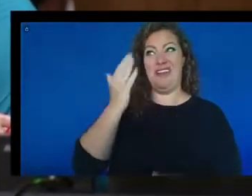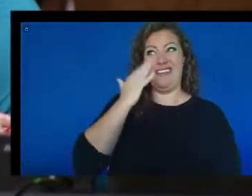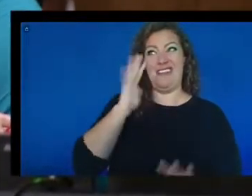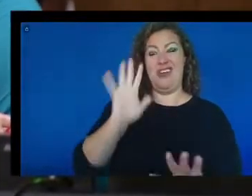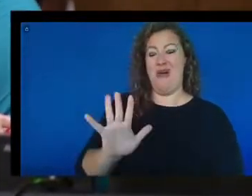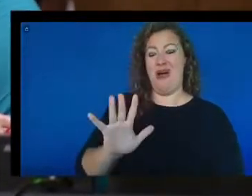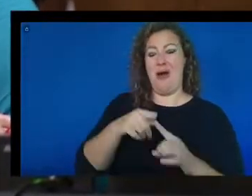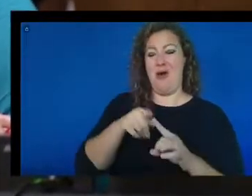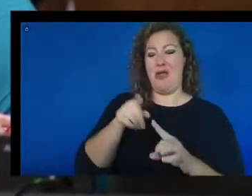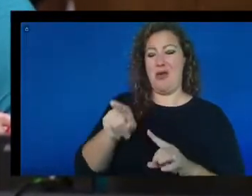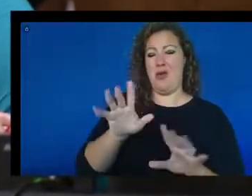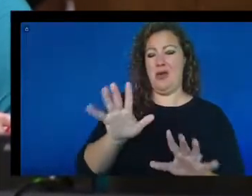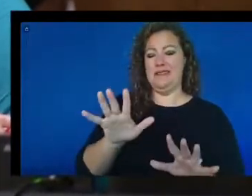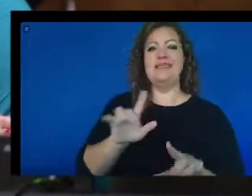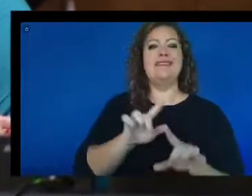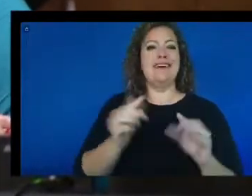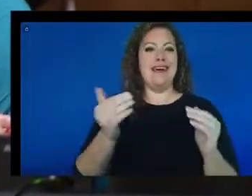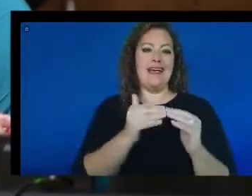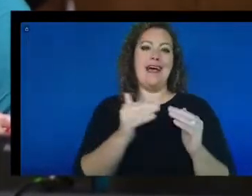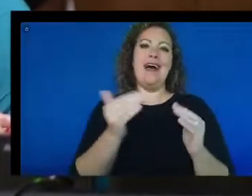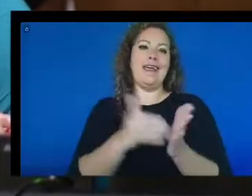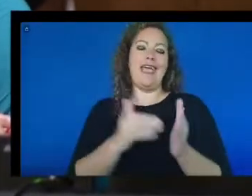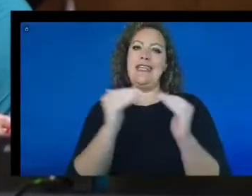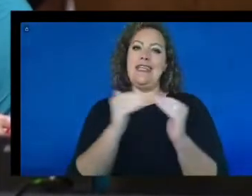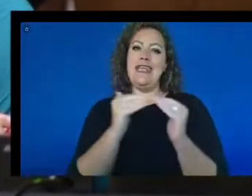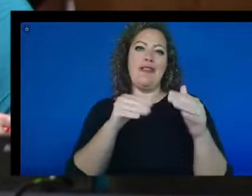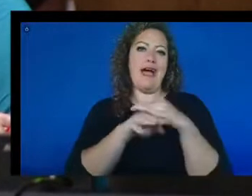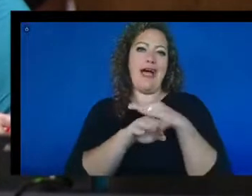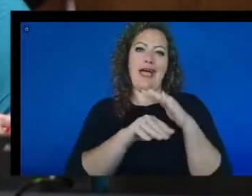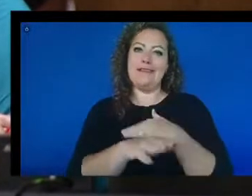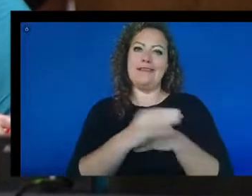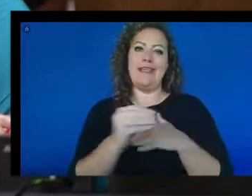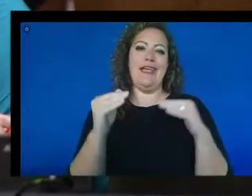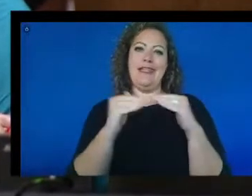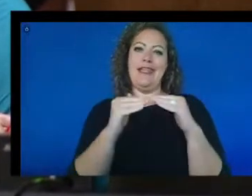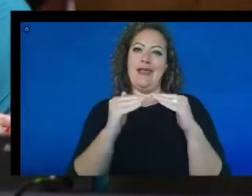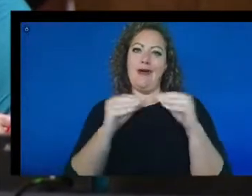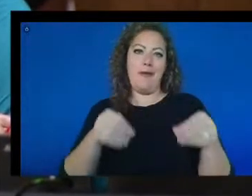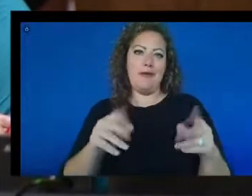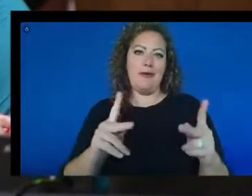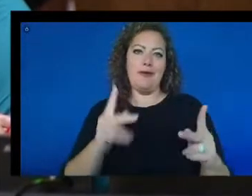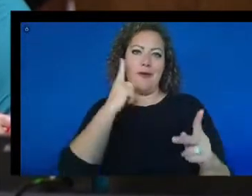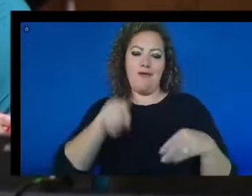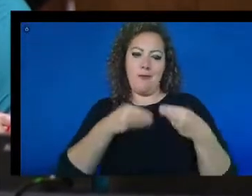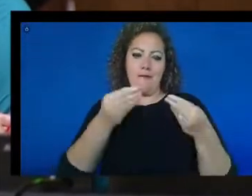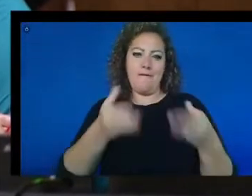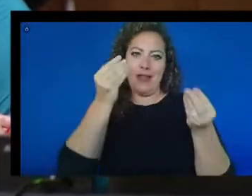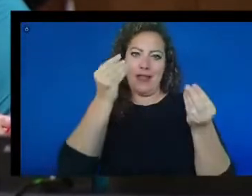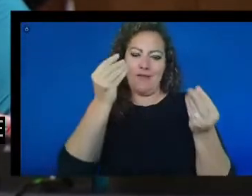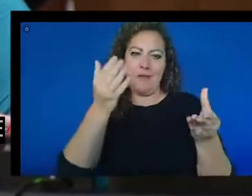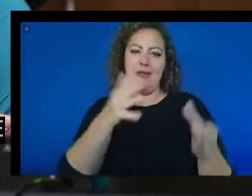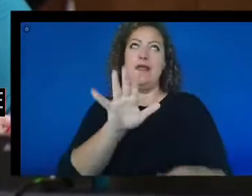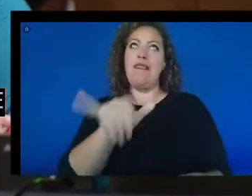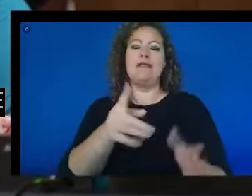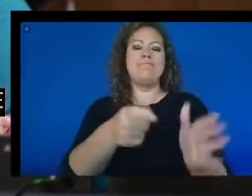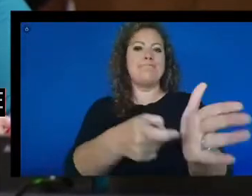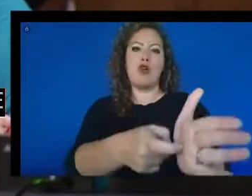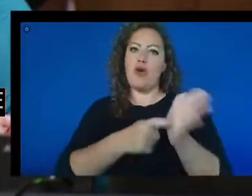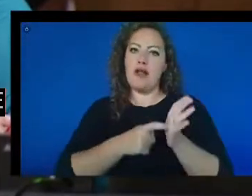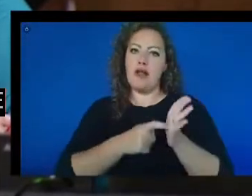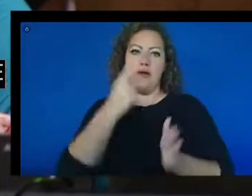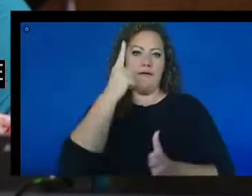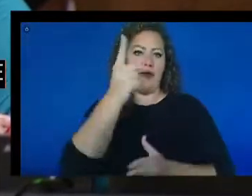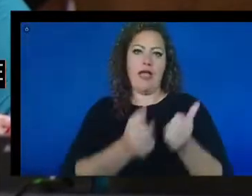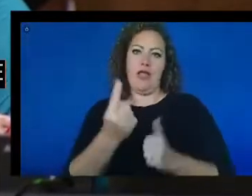again, equal access and equal opportunities to provide information is critical for anybody with any disability